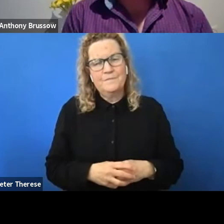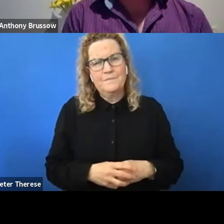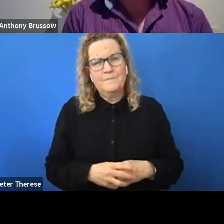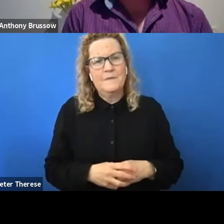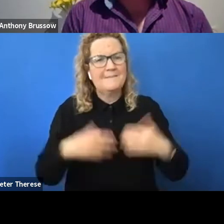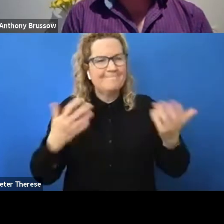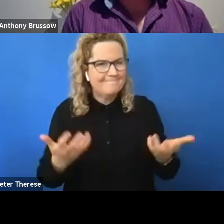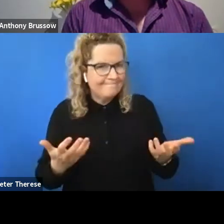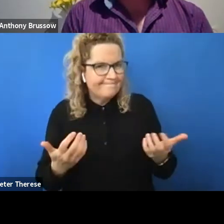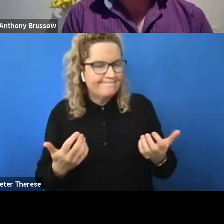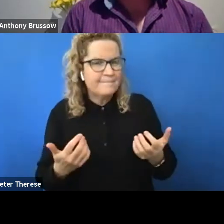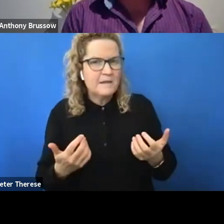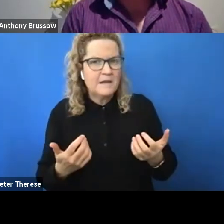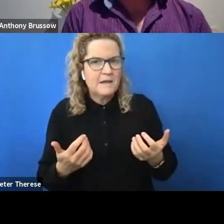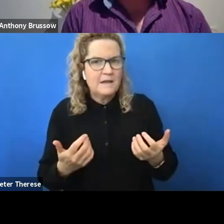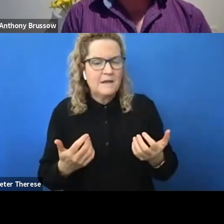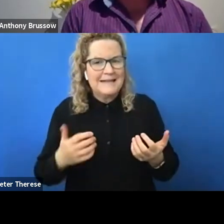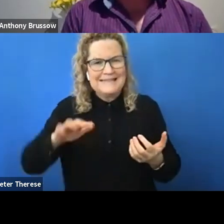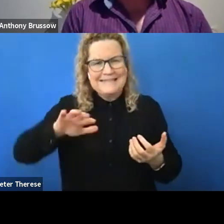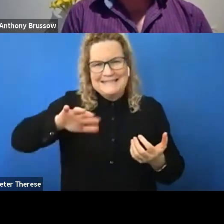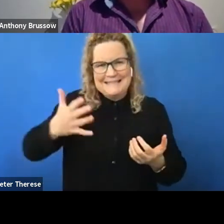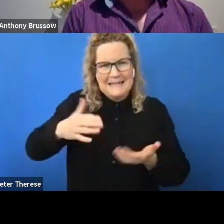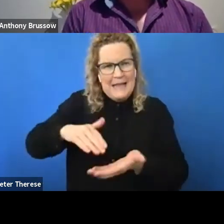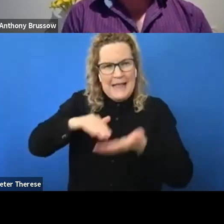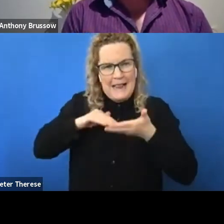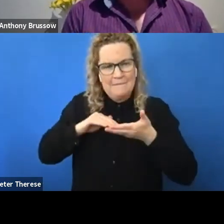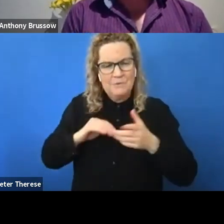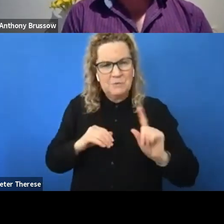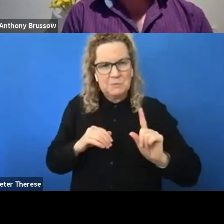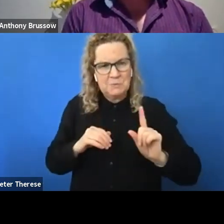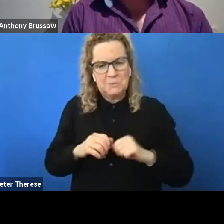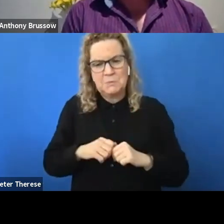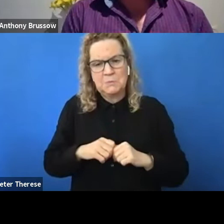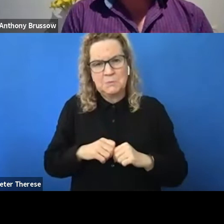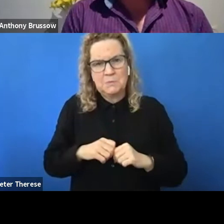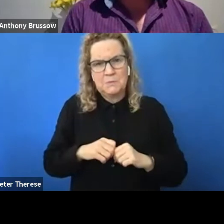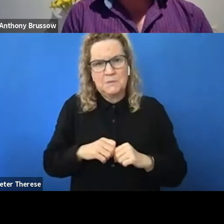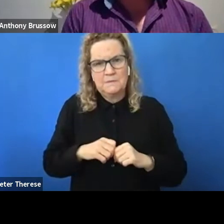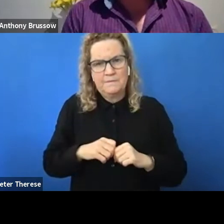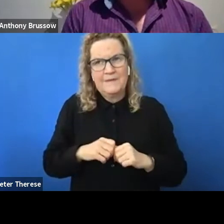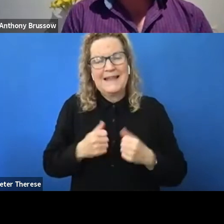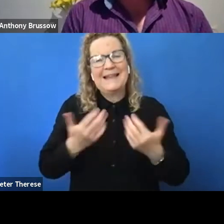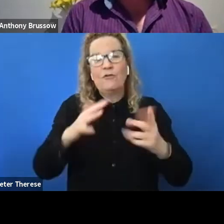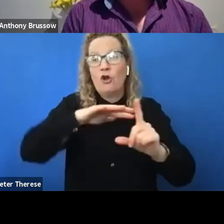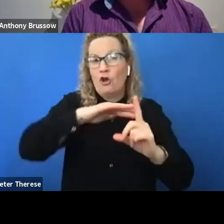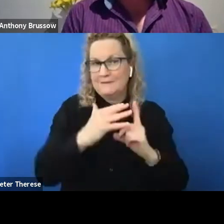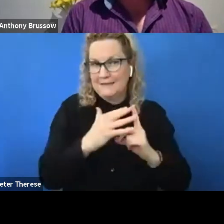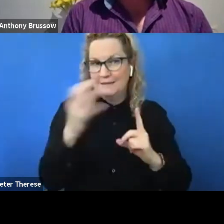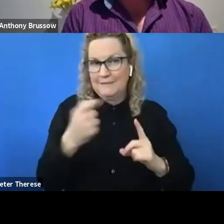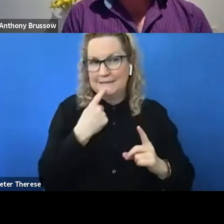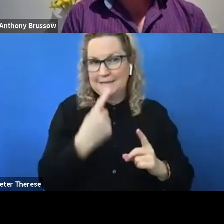So the things that didn't work for me, I think it's important for context to say that I didn't